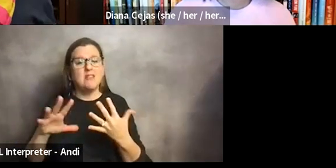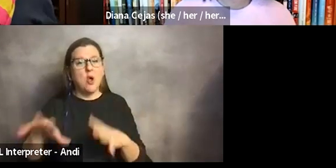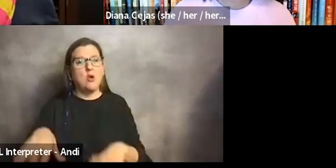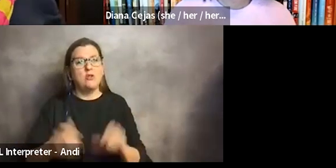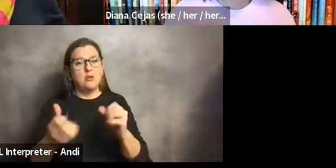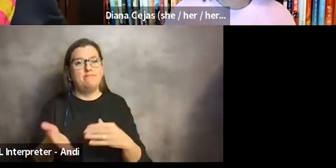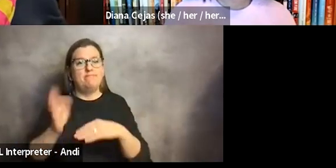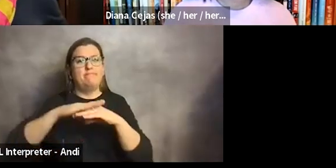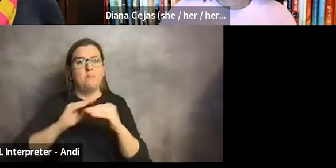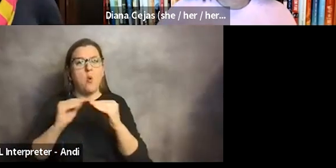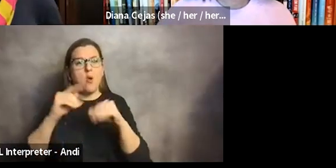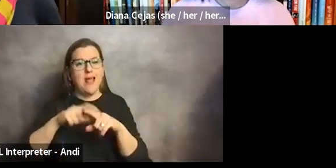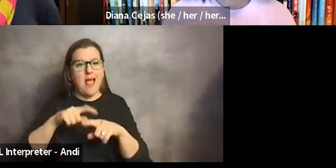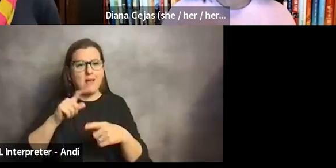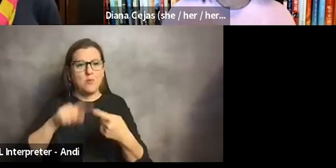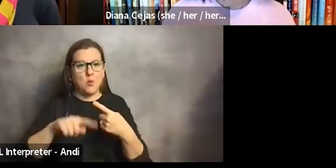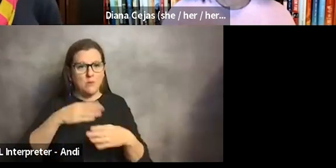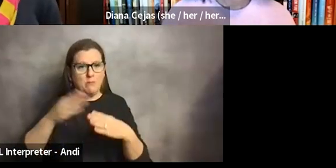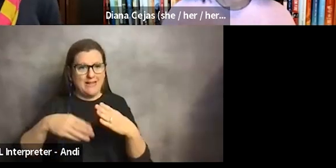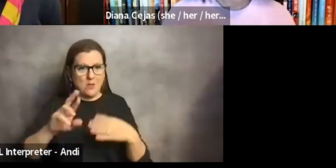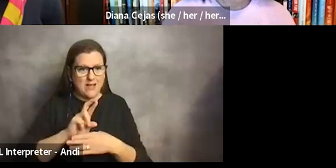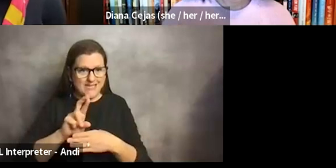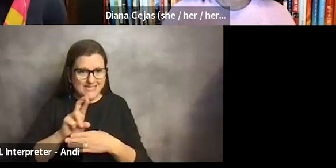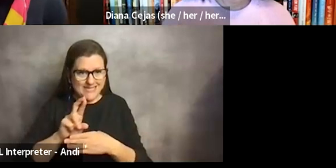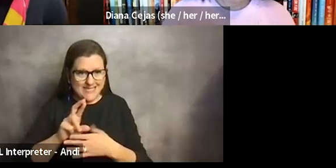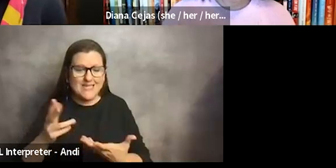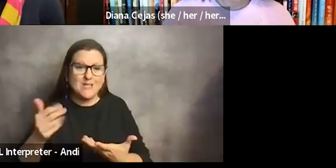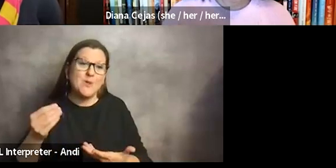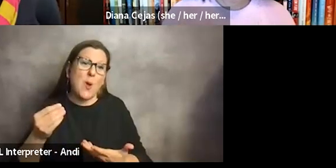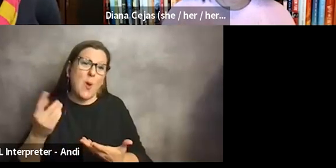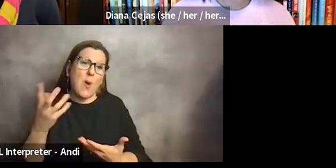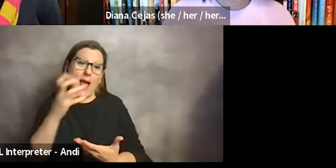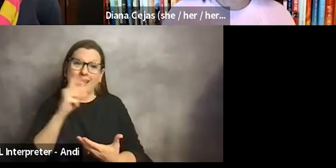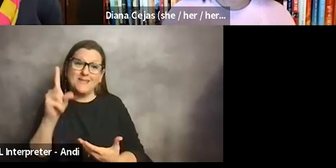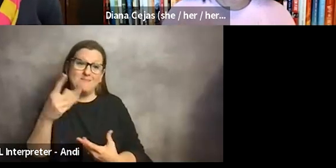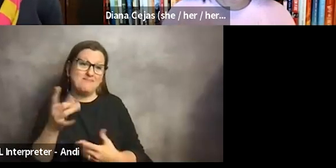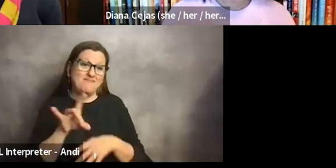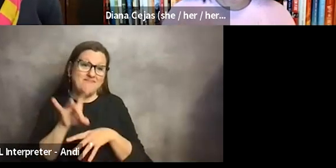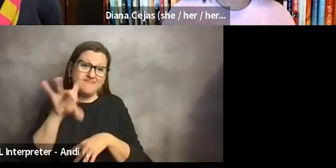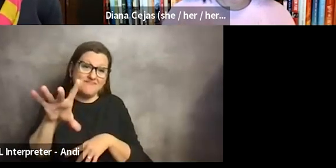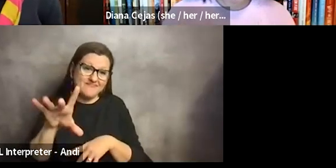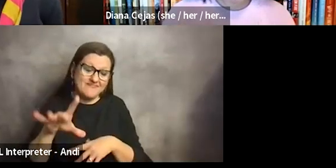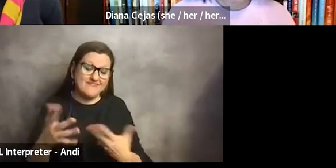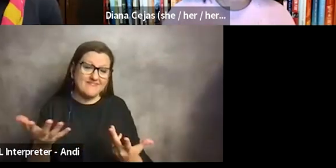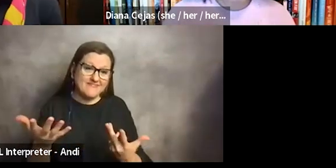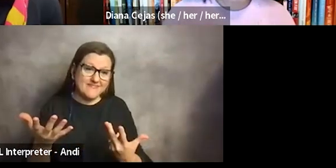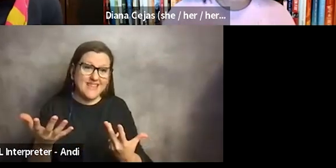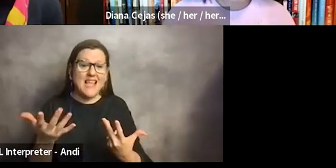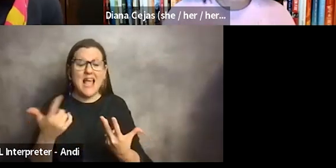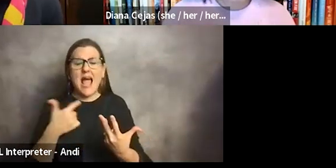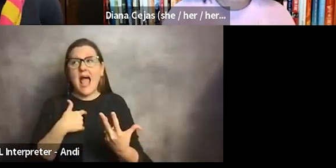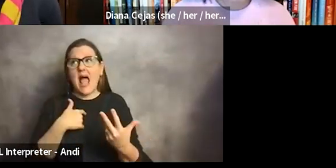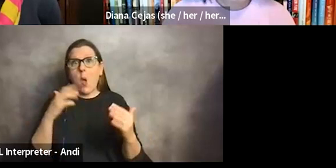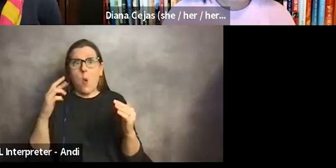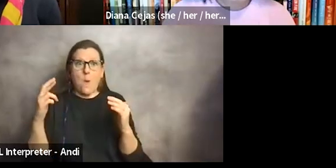complete my residency. But but I so so I guess all I can share is that I think if I would hope